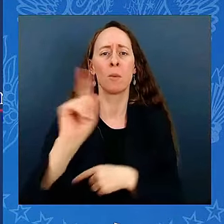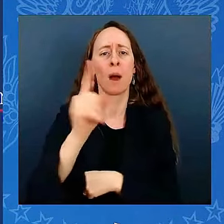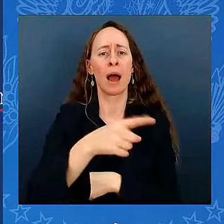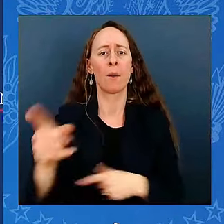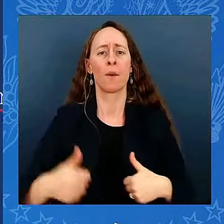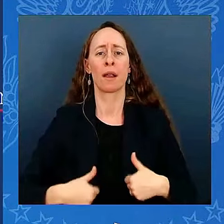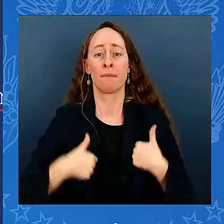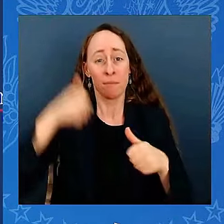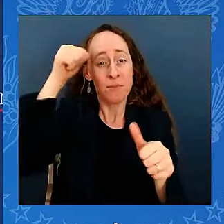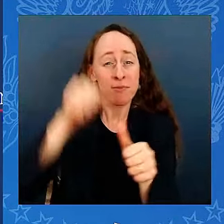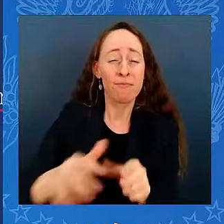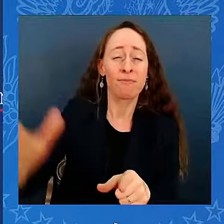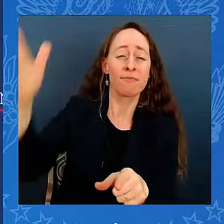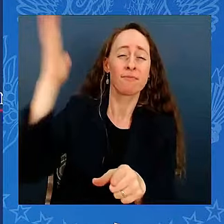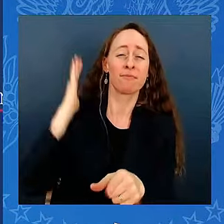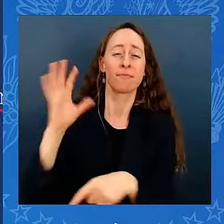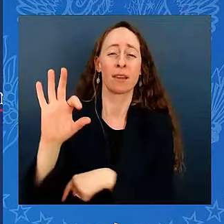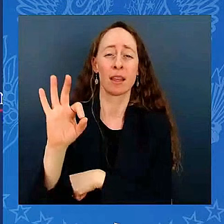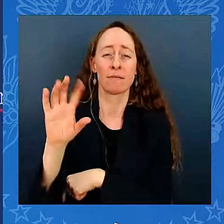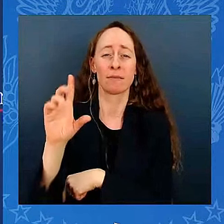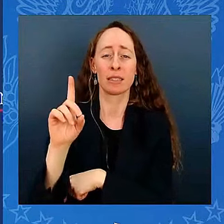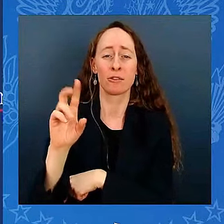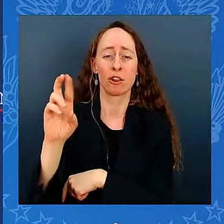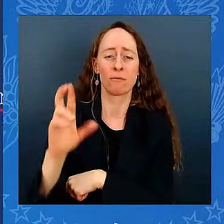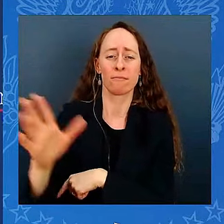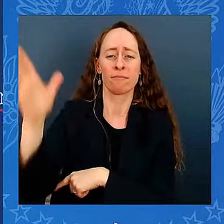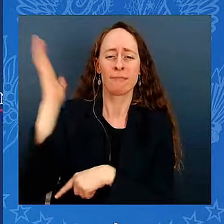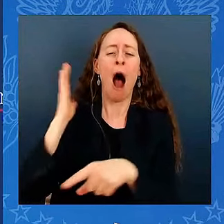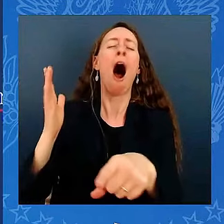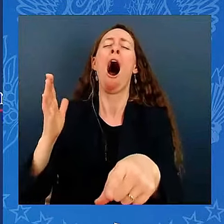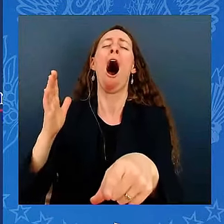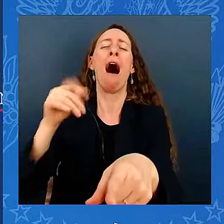By the way, I wouldn't. I'm old, but I wasn't there either.